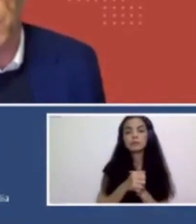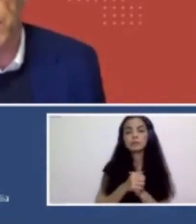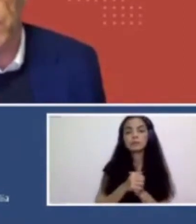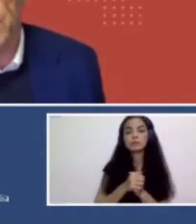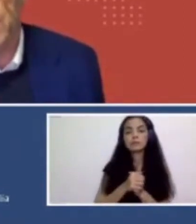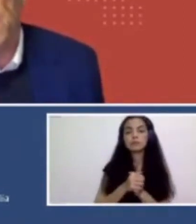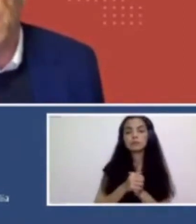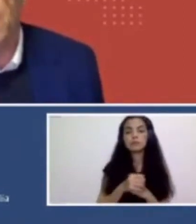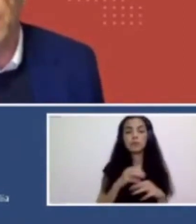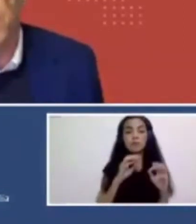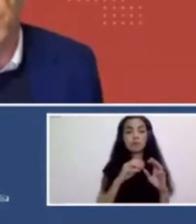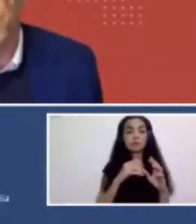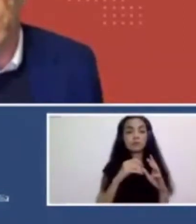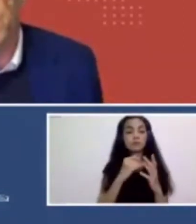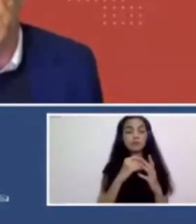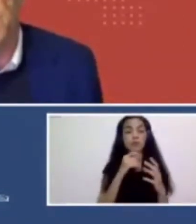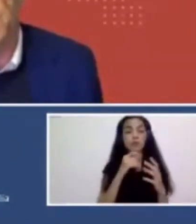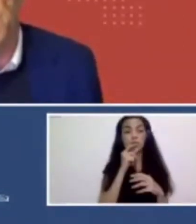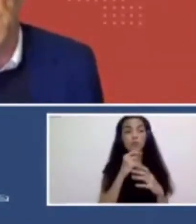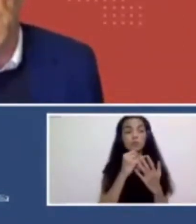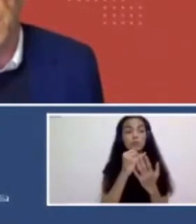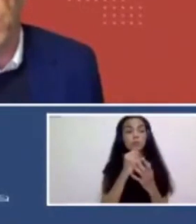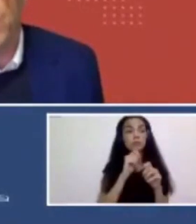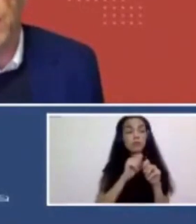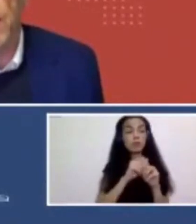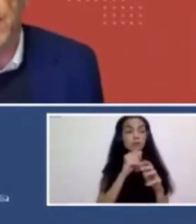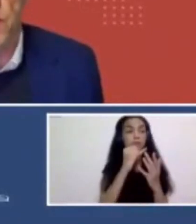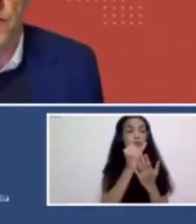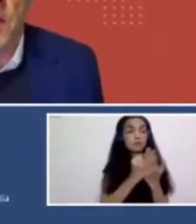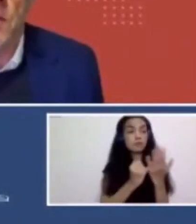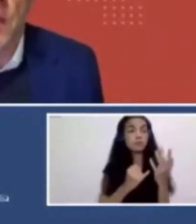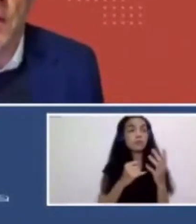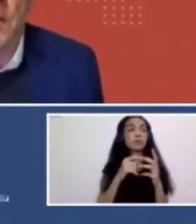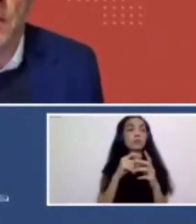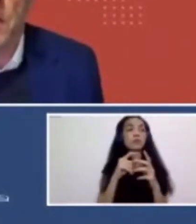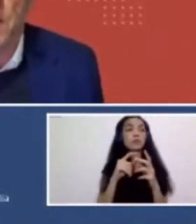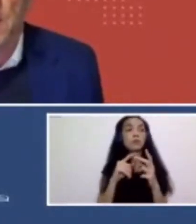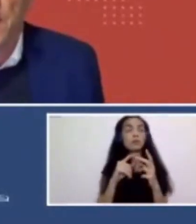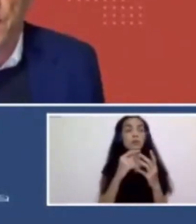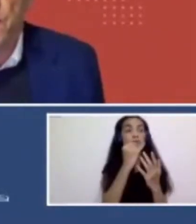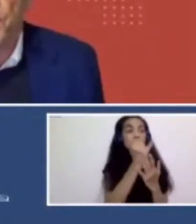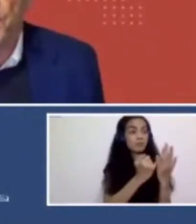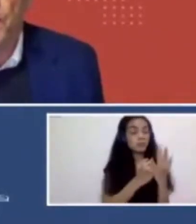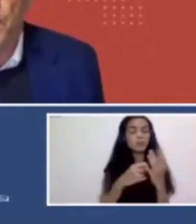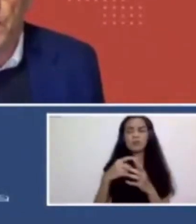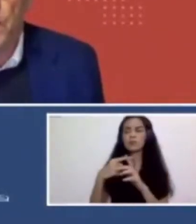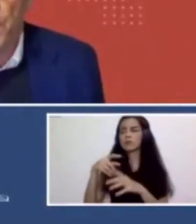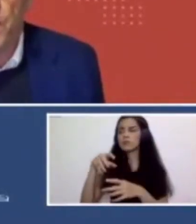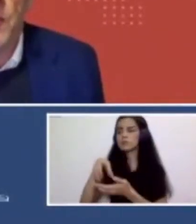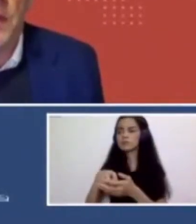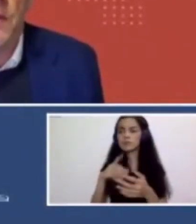uh, art production, where there are kind of diminished opportunities and artists work in a range, range of areas. There's this sort of,